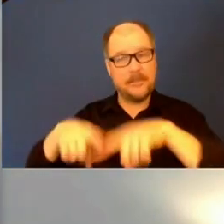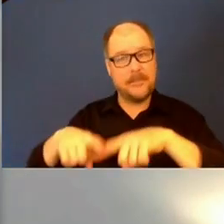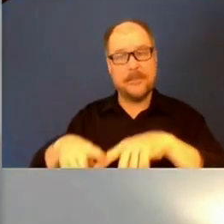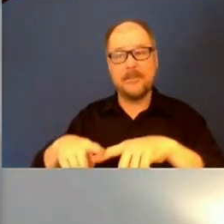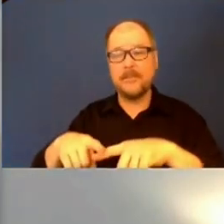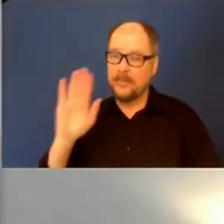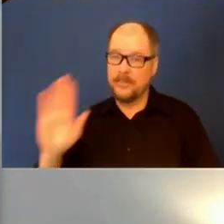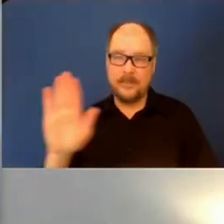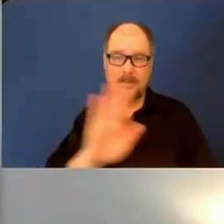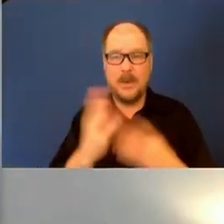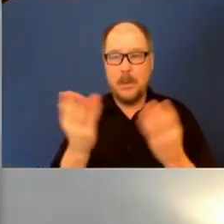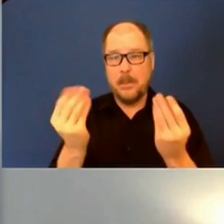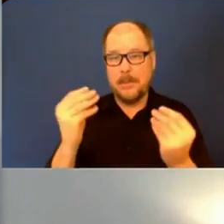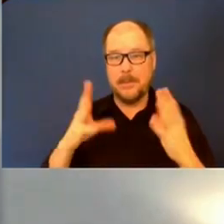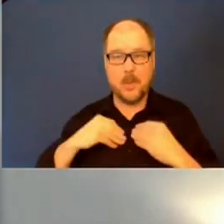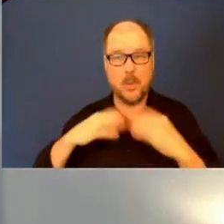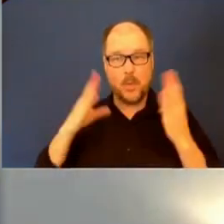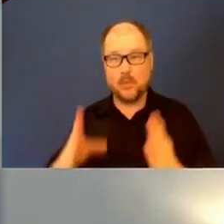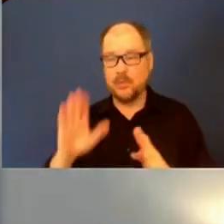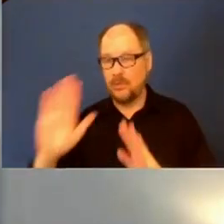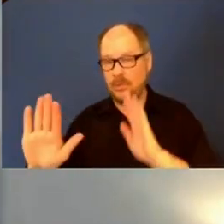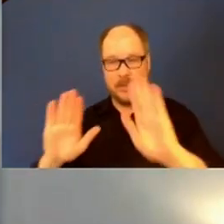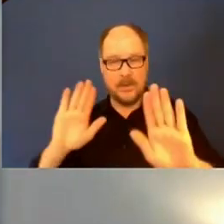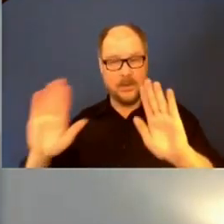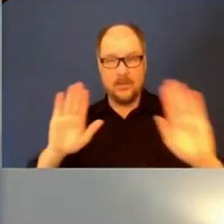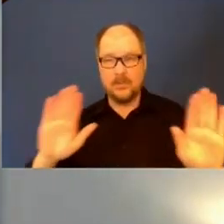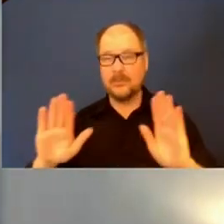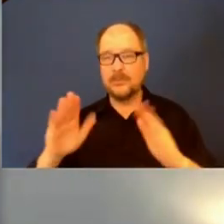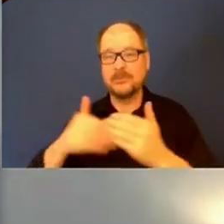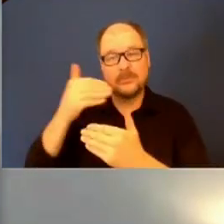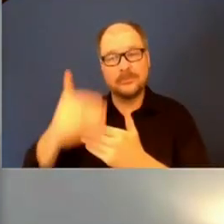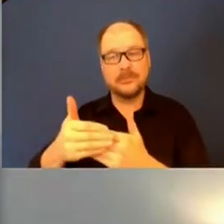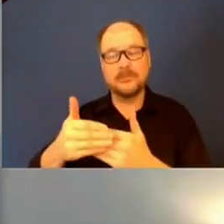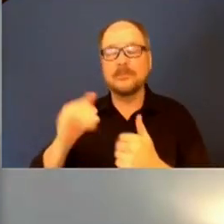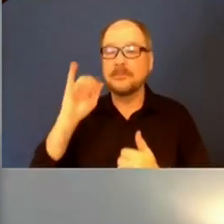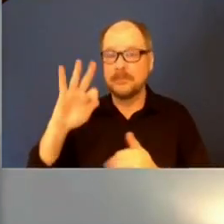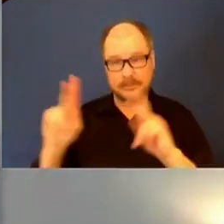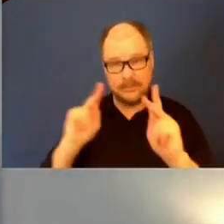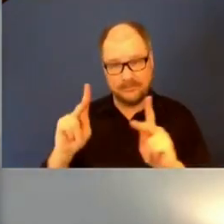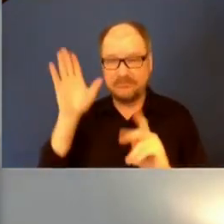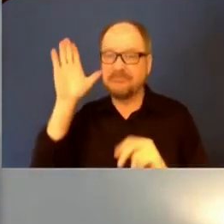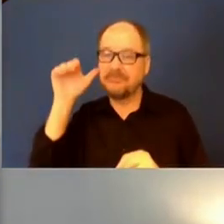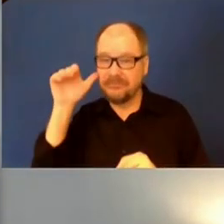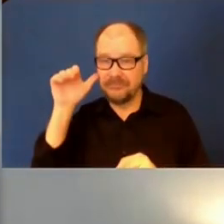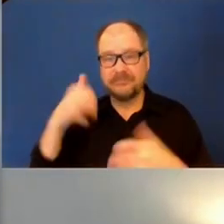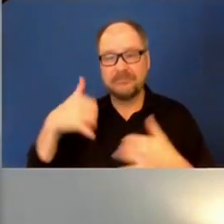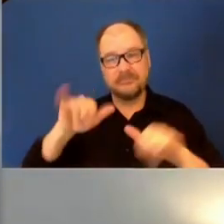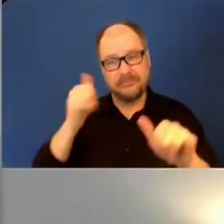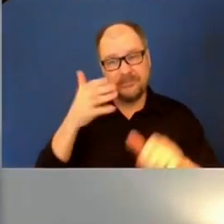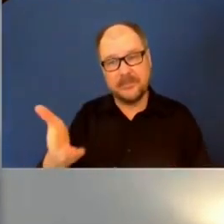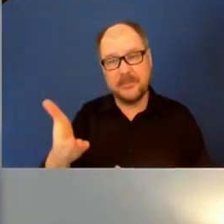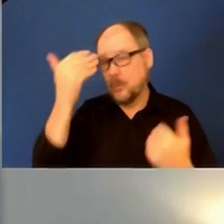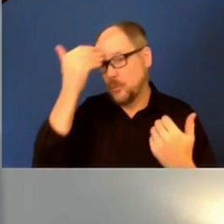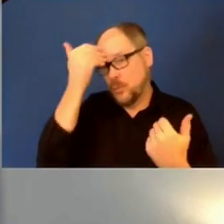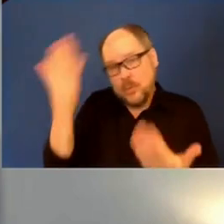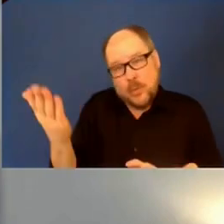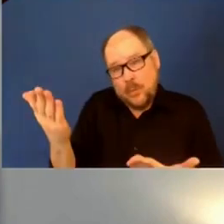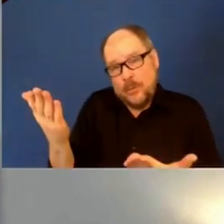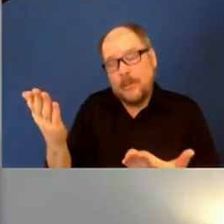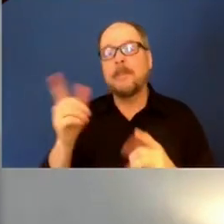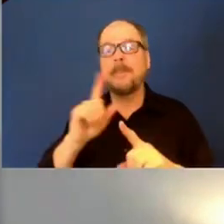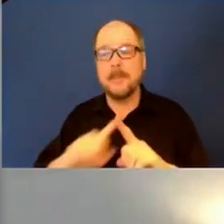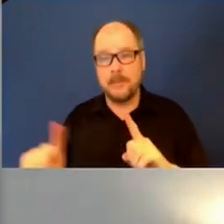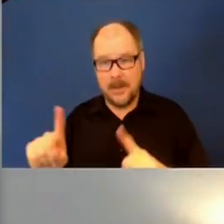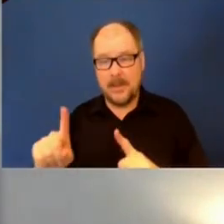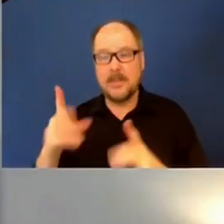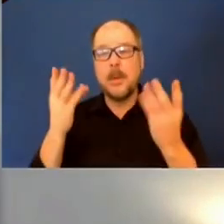next steps will be. So in the event that there are still people at the site, and again, we don't know if that's going to be the case, it will be up to